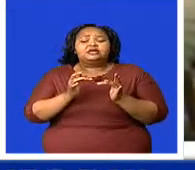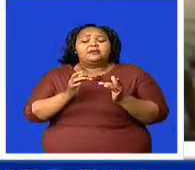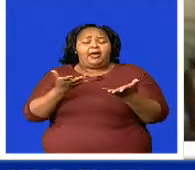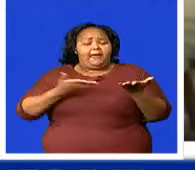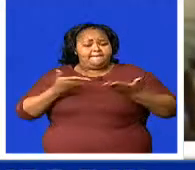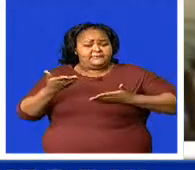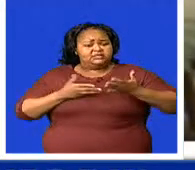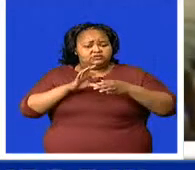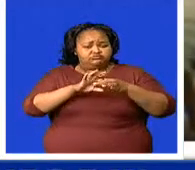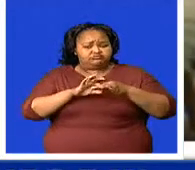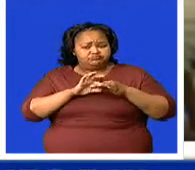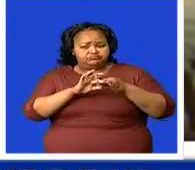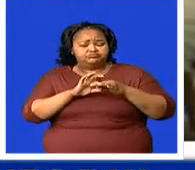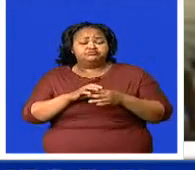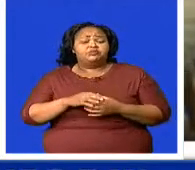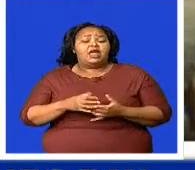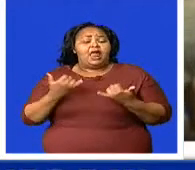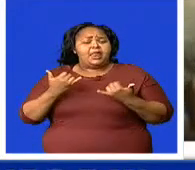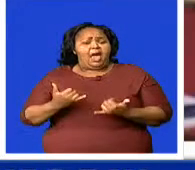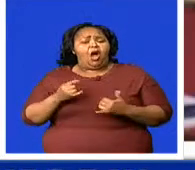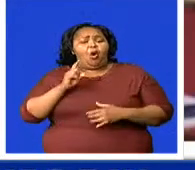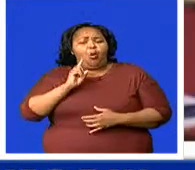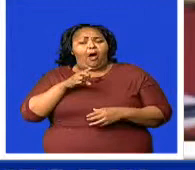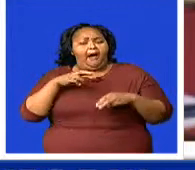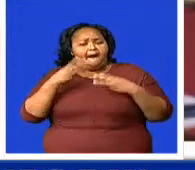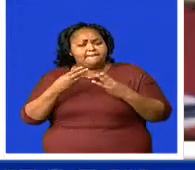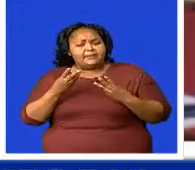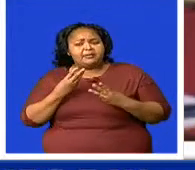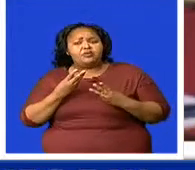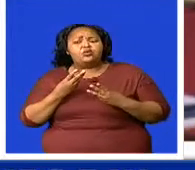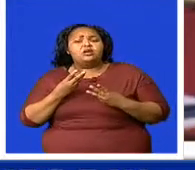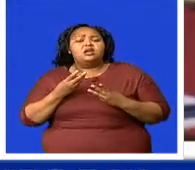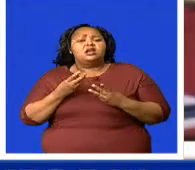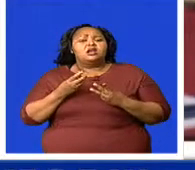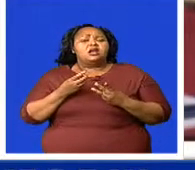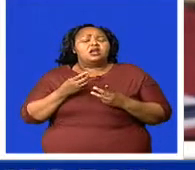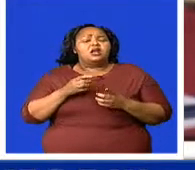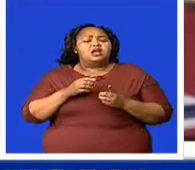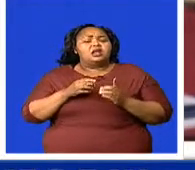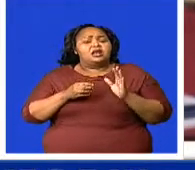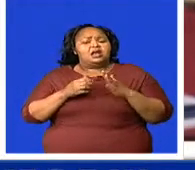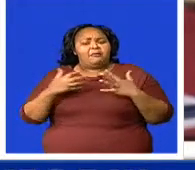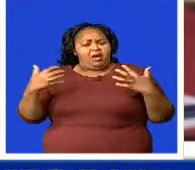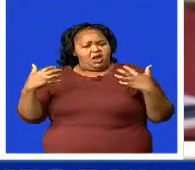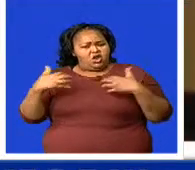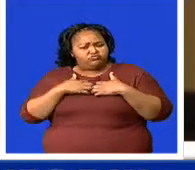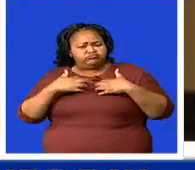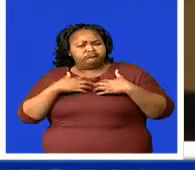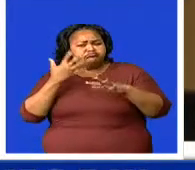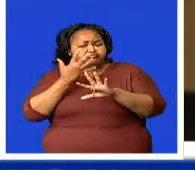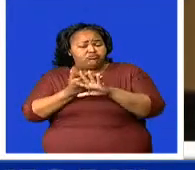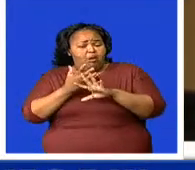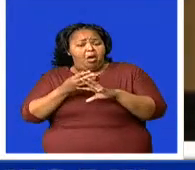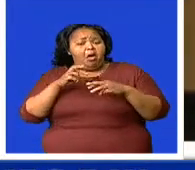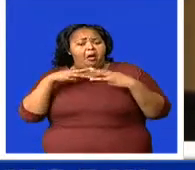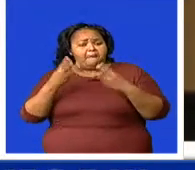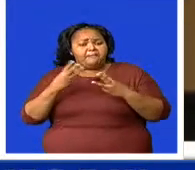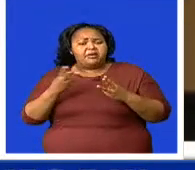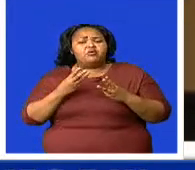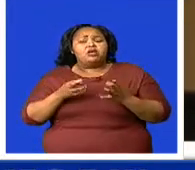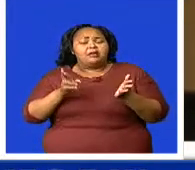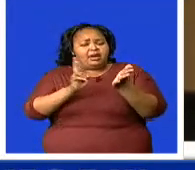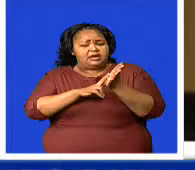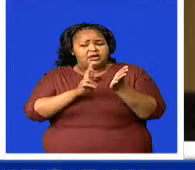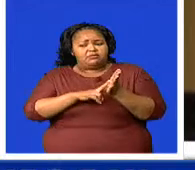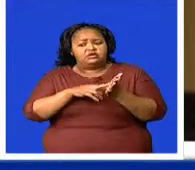he has already warned some individuals who have been accused of mistreating gender-based violence survivors when they come to report their